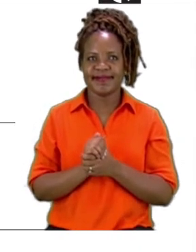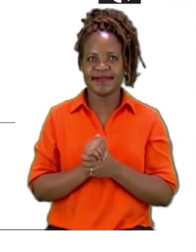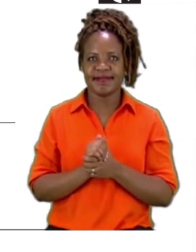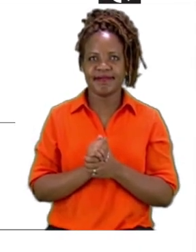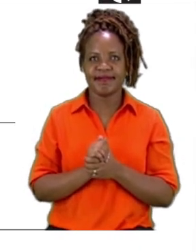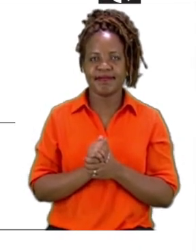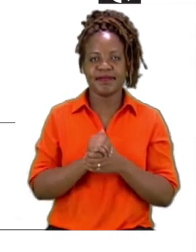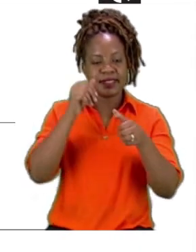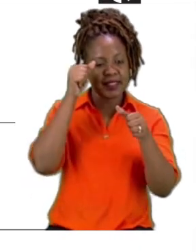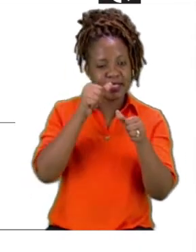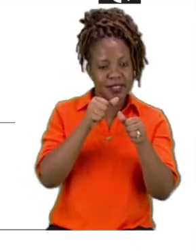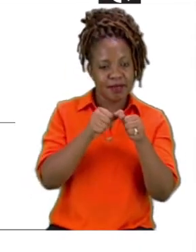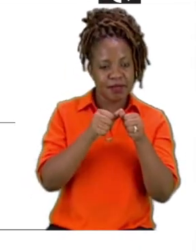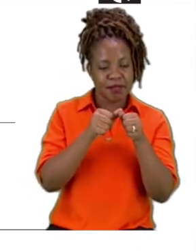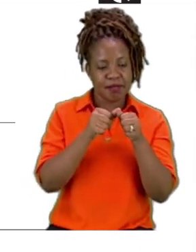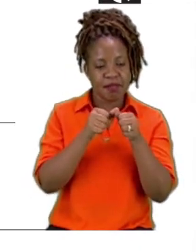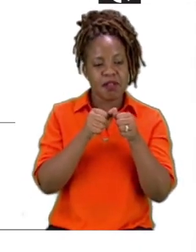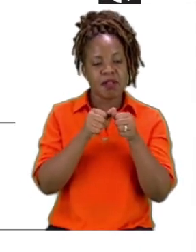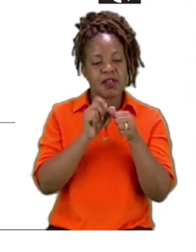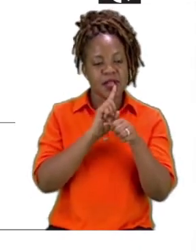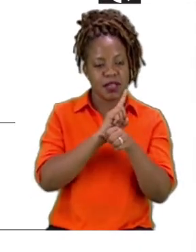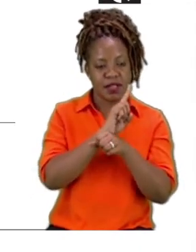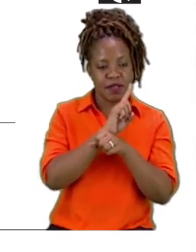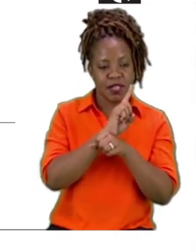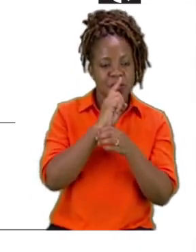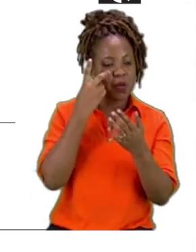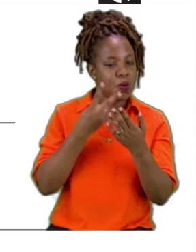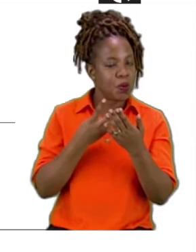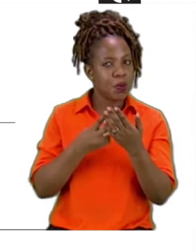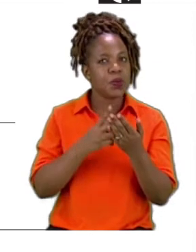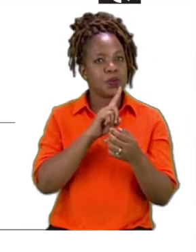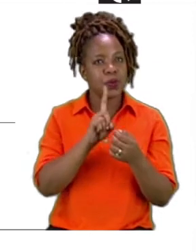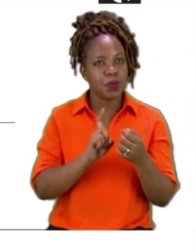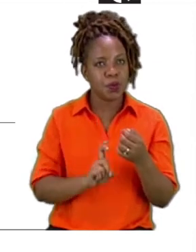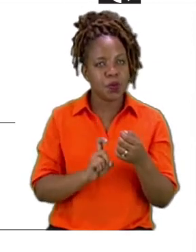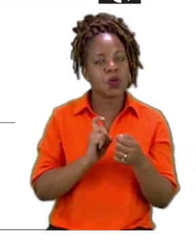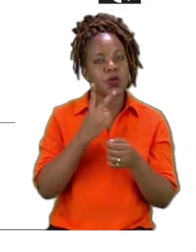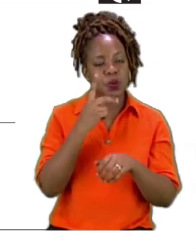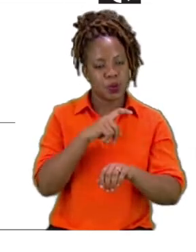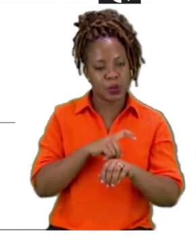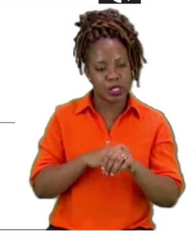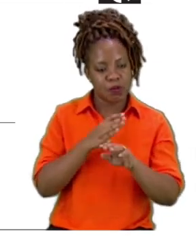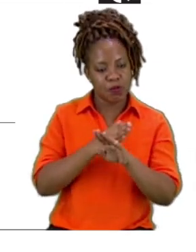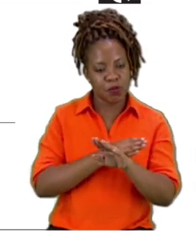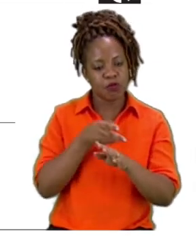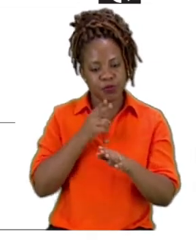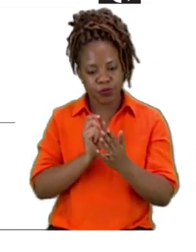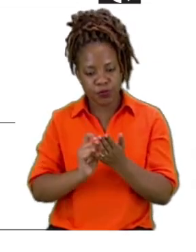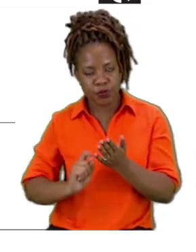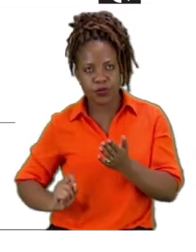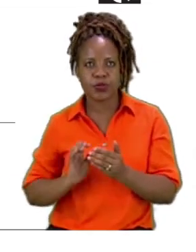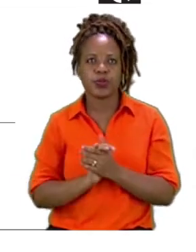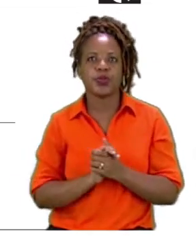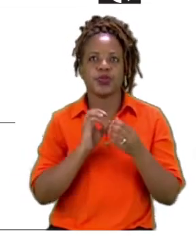Remember to read all your questions first and twice before you answer them. The next one